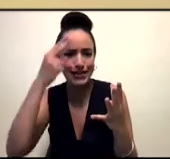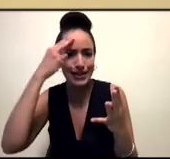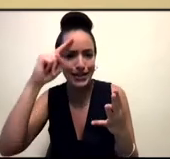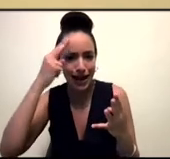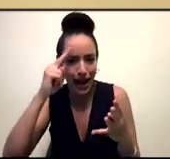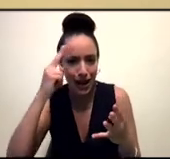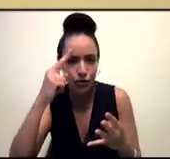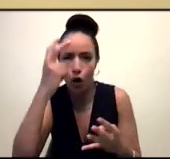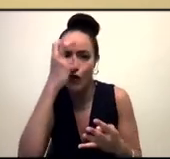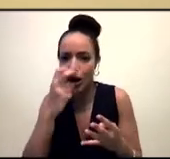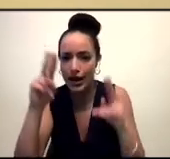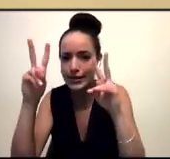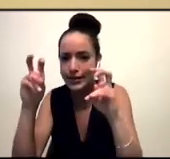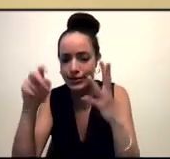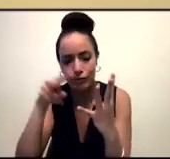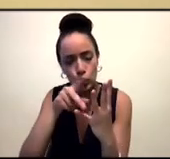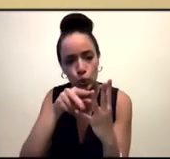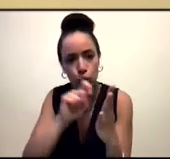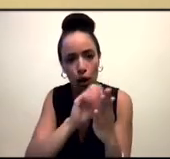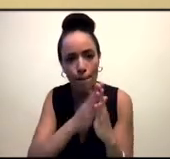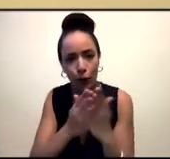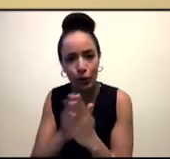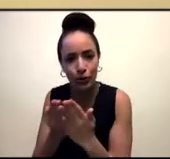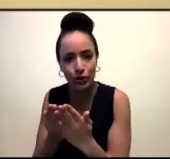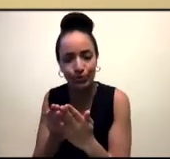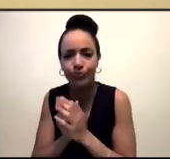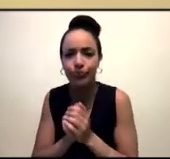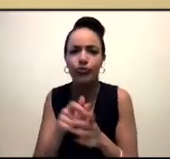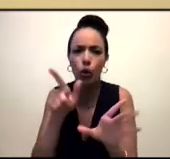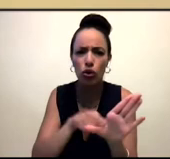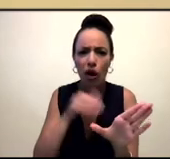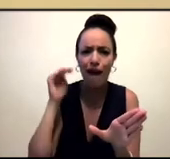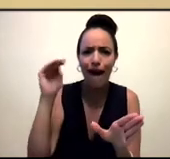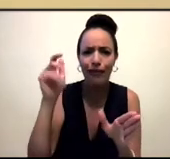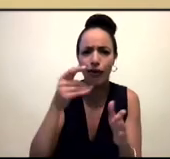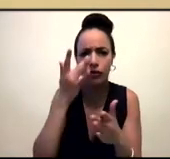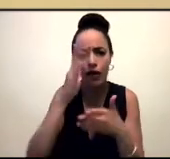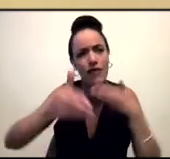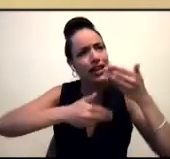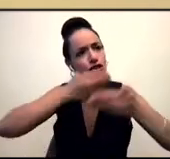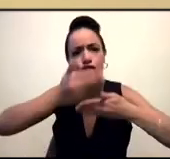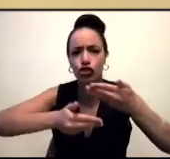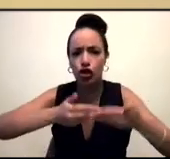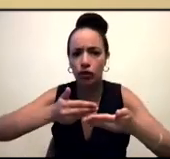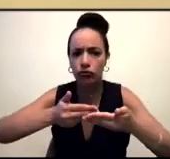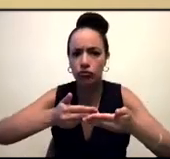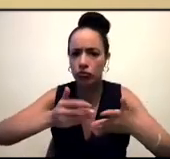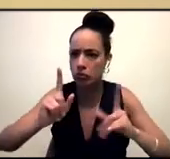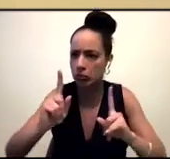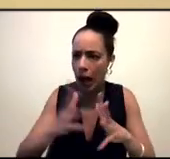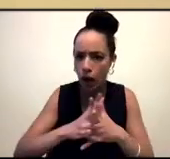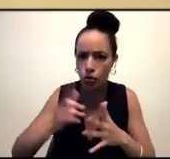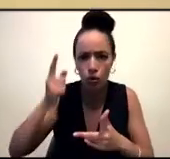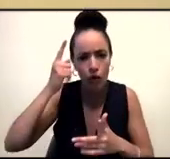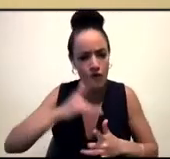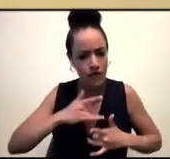I wondered what possibilities you feel that fiction and young adult fiction has as a space for telling queer and trans with some stories,